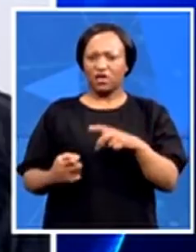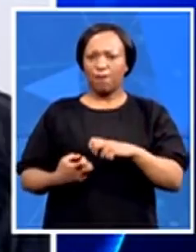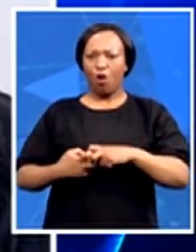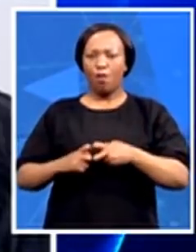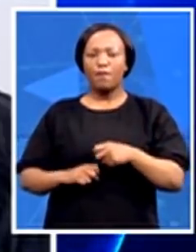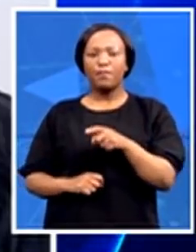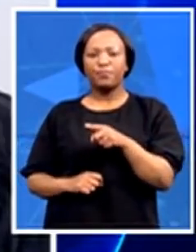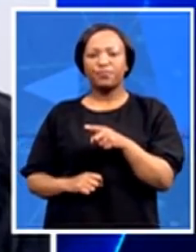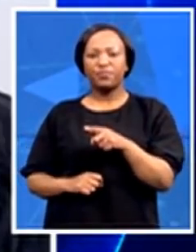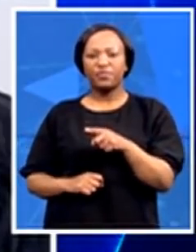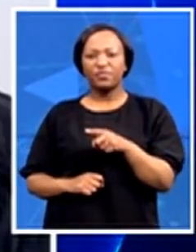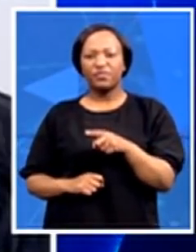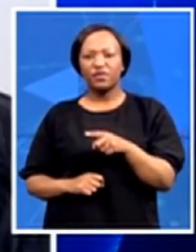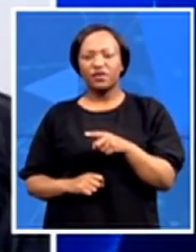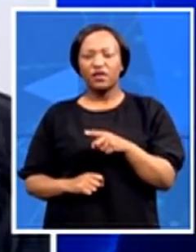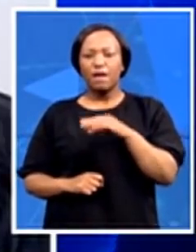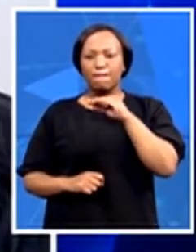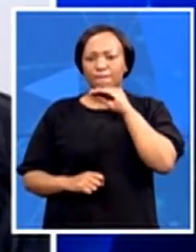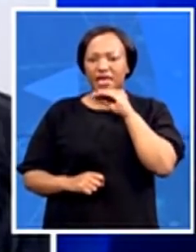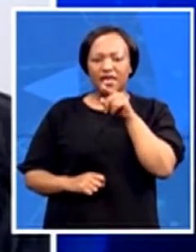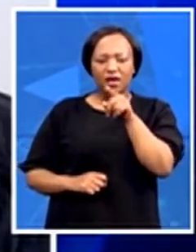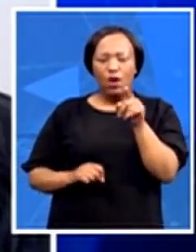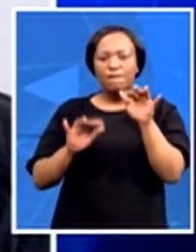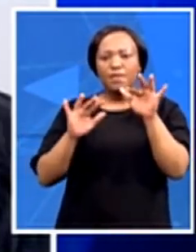-in from the public. What are your thoughts about this?